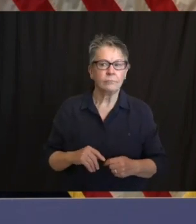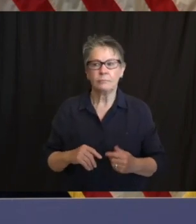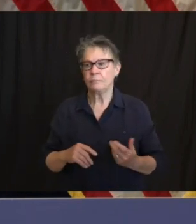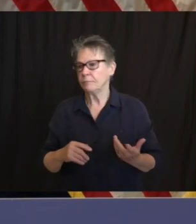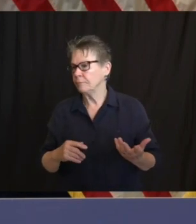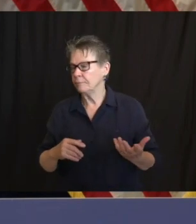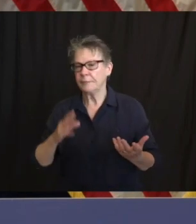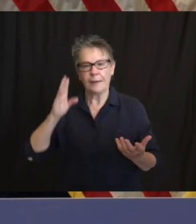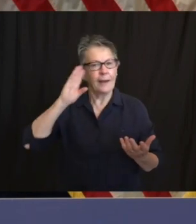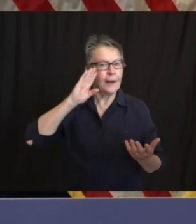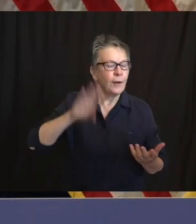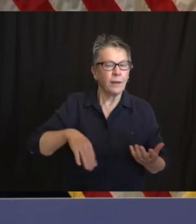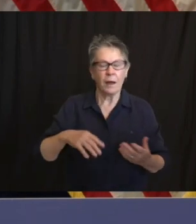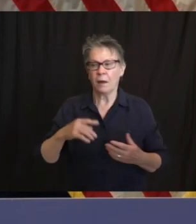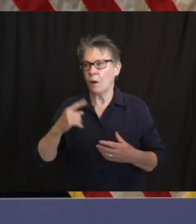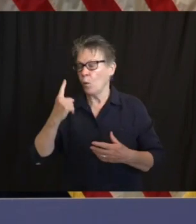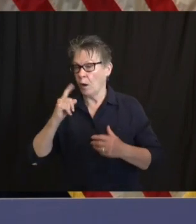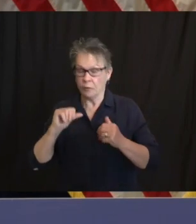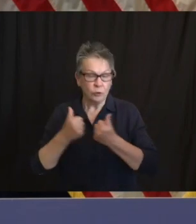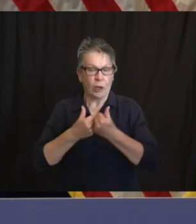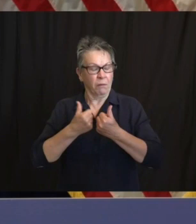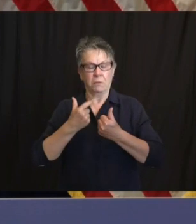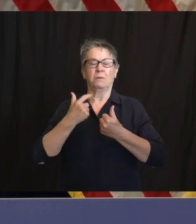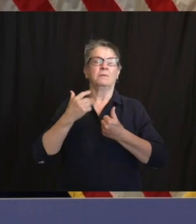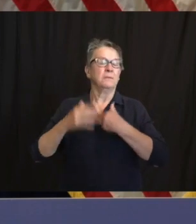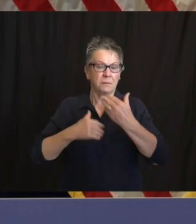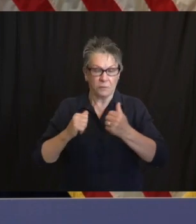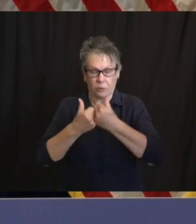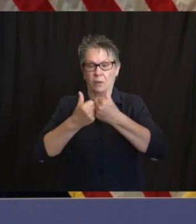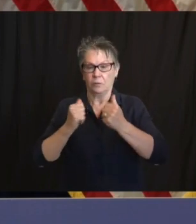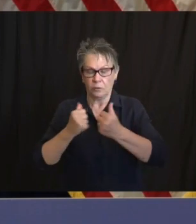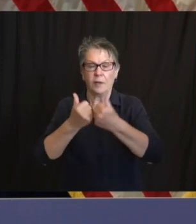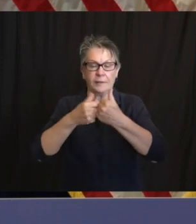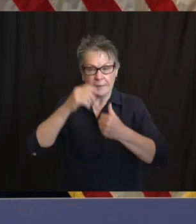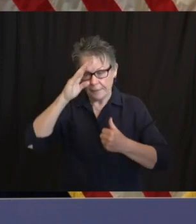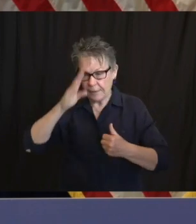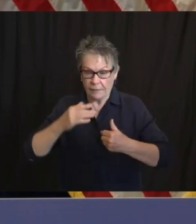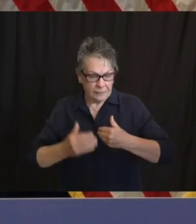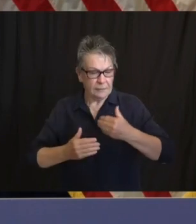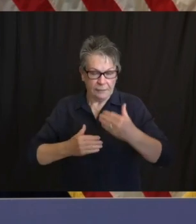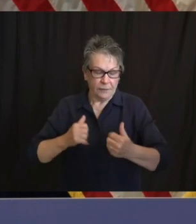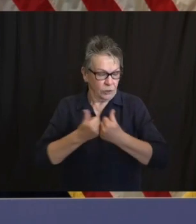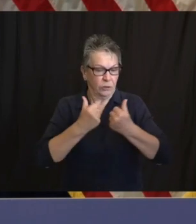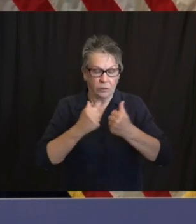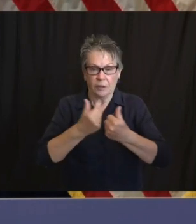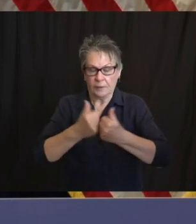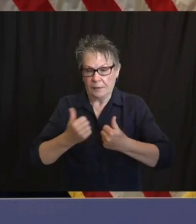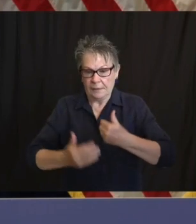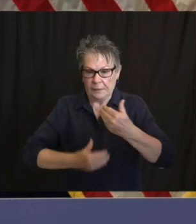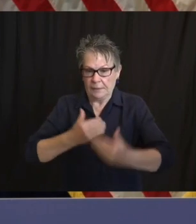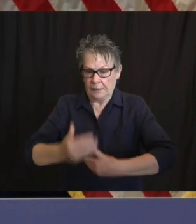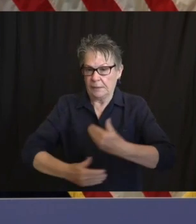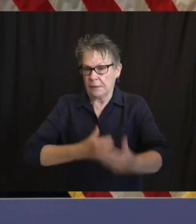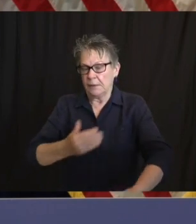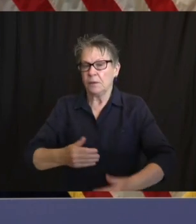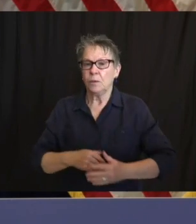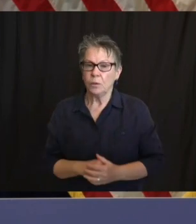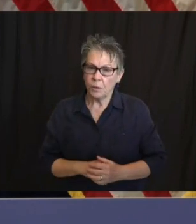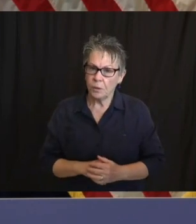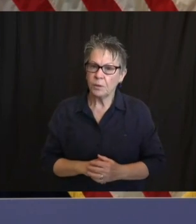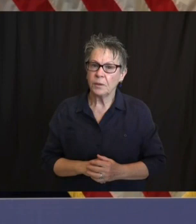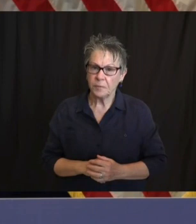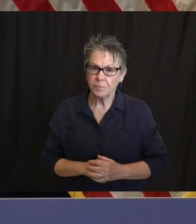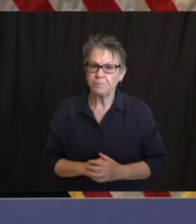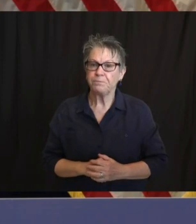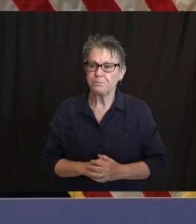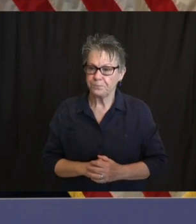thank you all. I think we'll, let's start here, if that's okay, because just, Matt, you're there, and I don't want you to injure yourself going